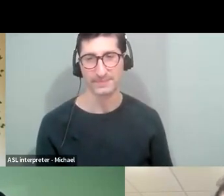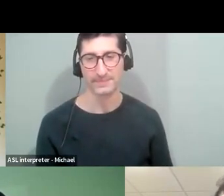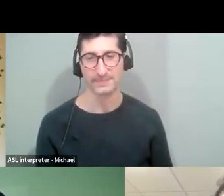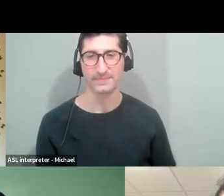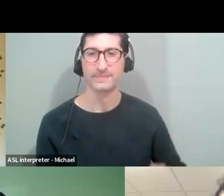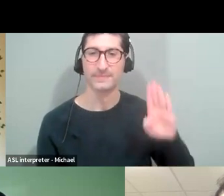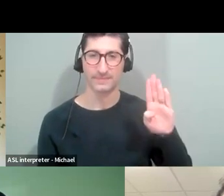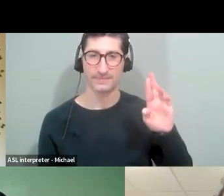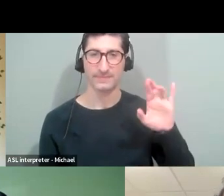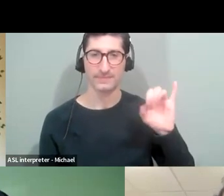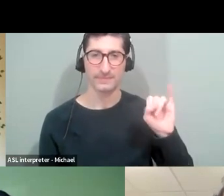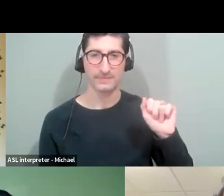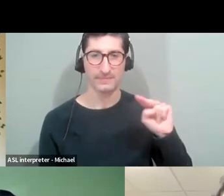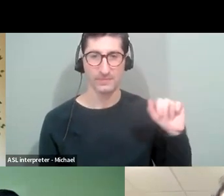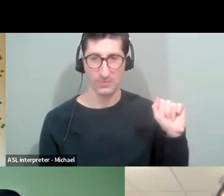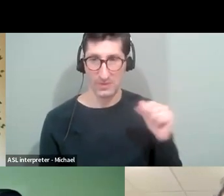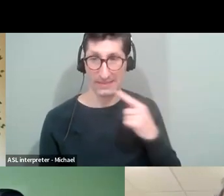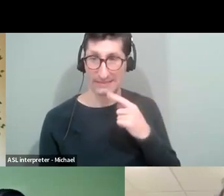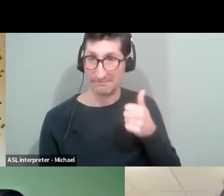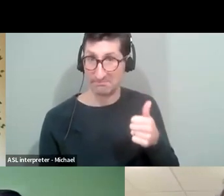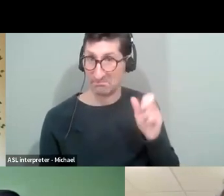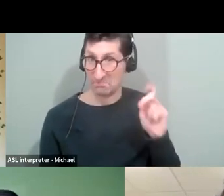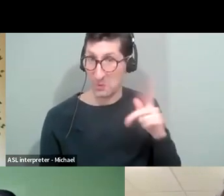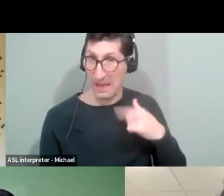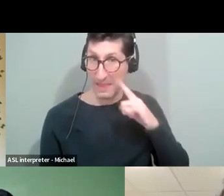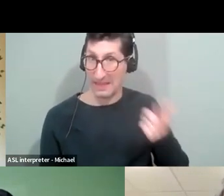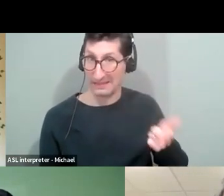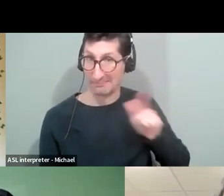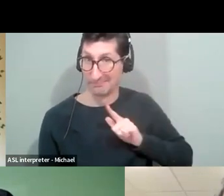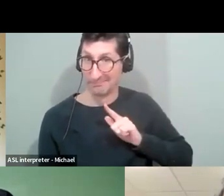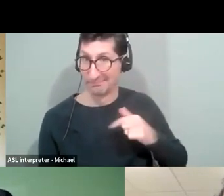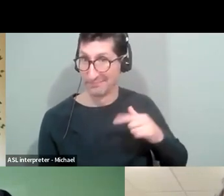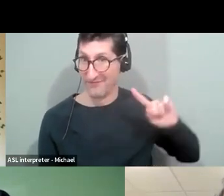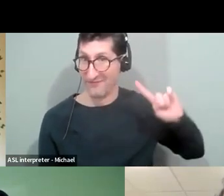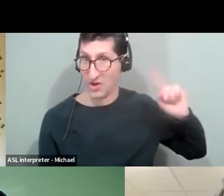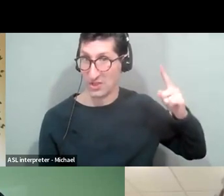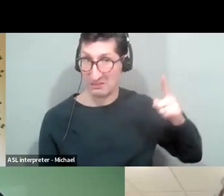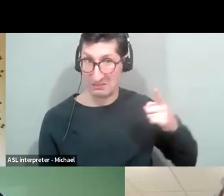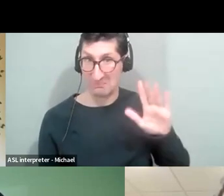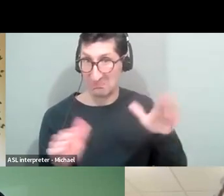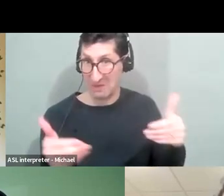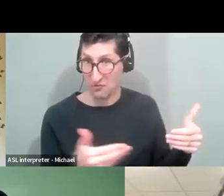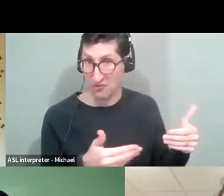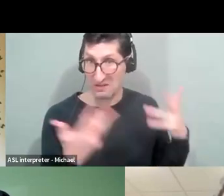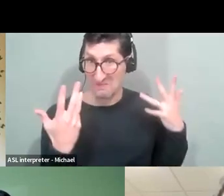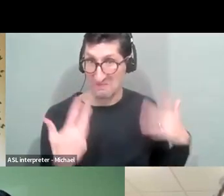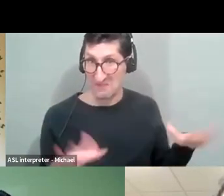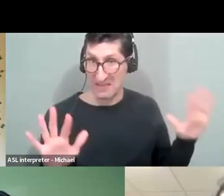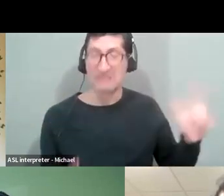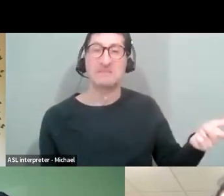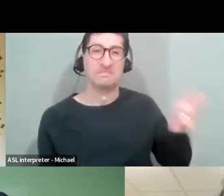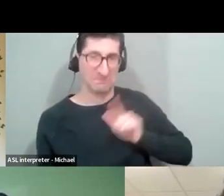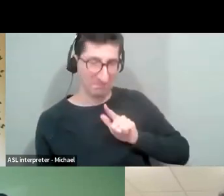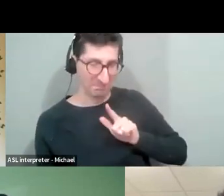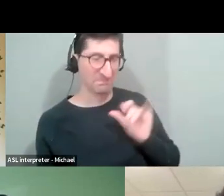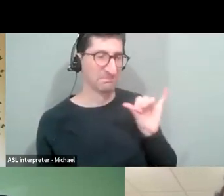Okay, I think I'm first up as long as everyone has introduced themselves. This is Brianna again.